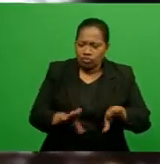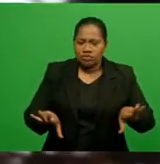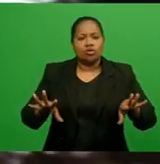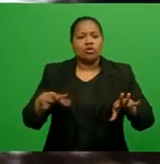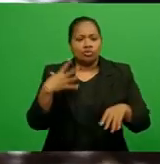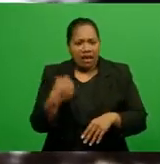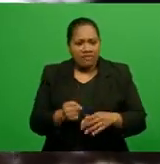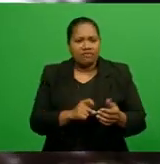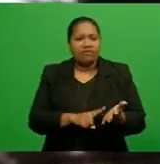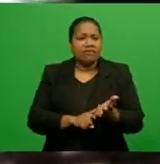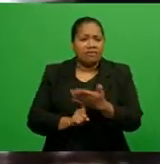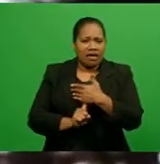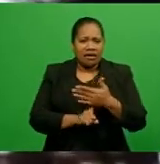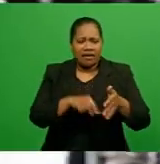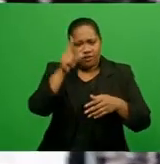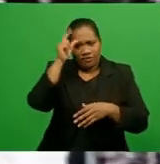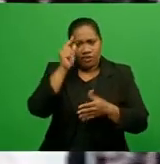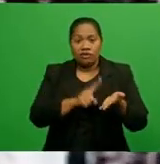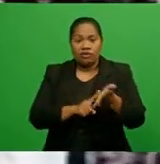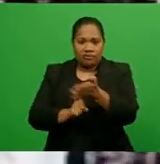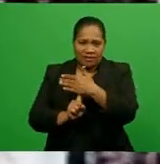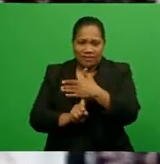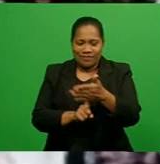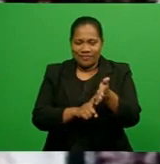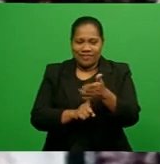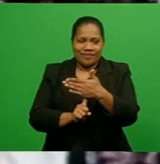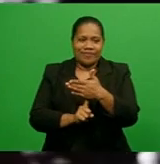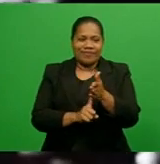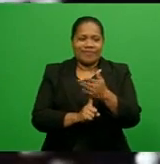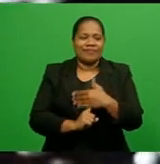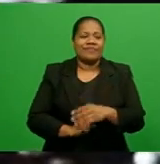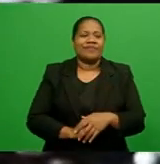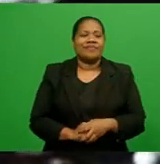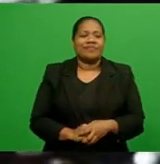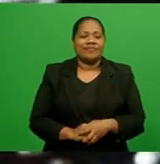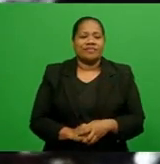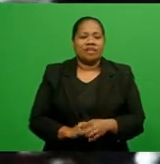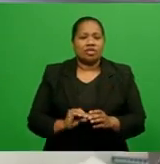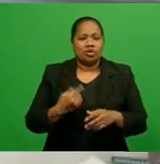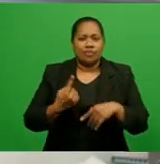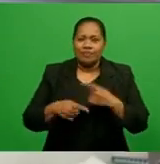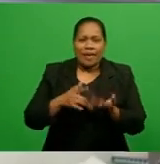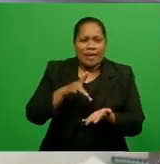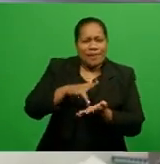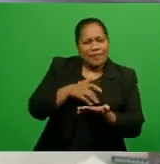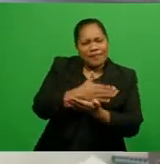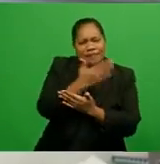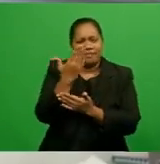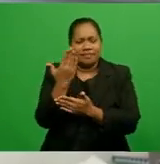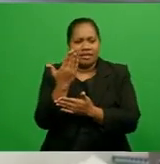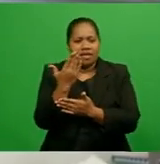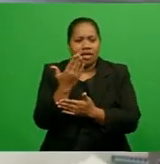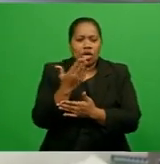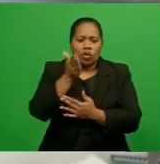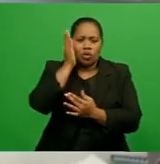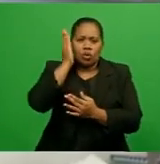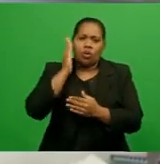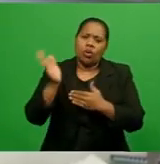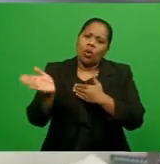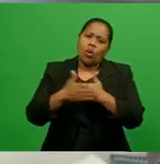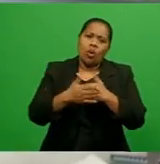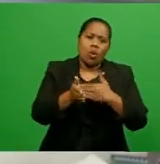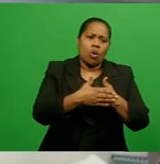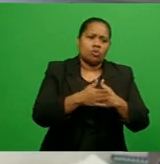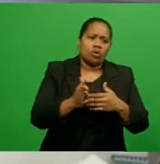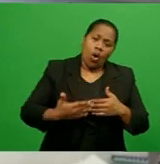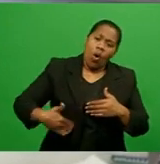small noble plan of blue. So around midday, the schools were closed, everybody out